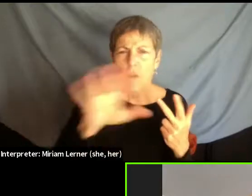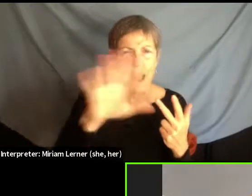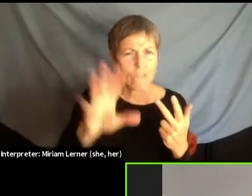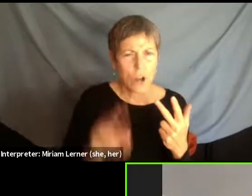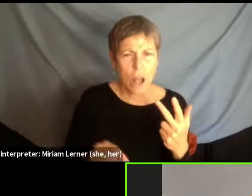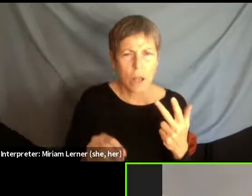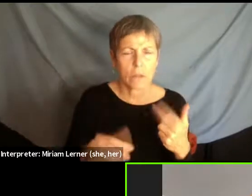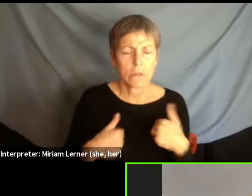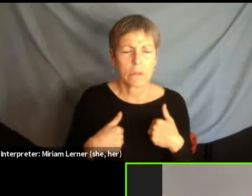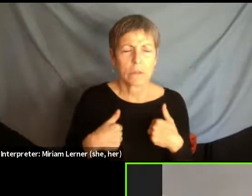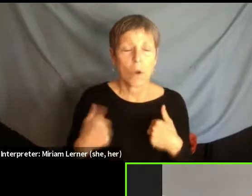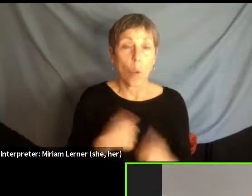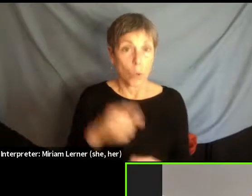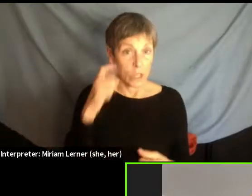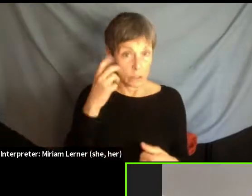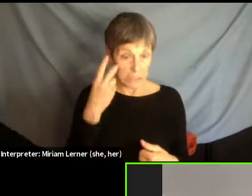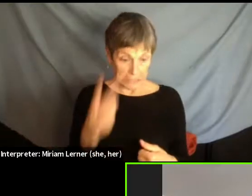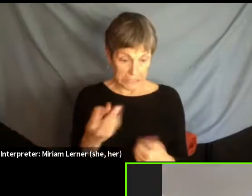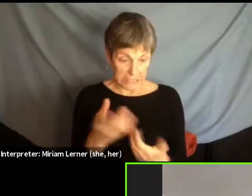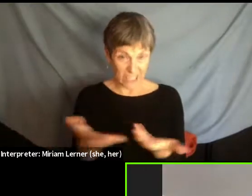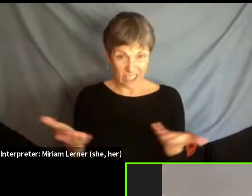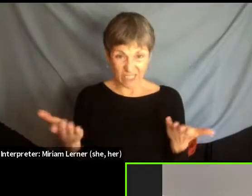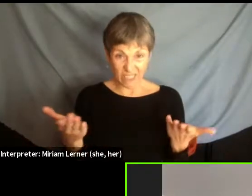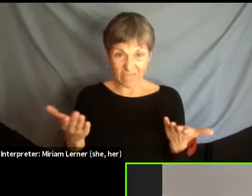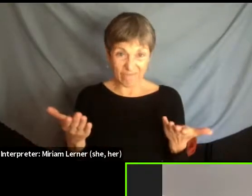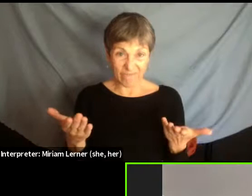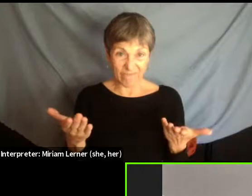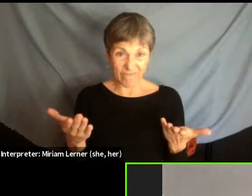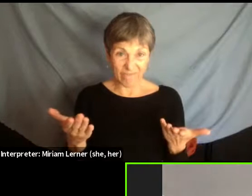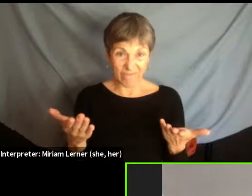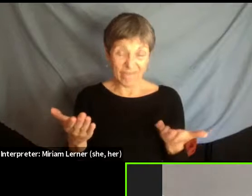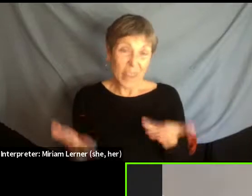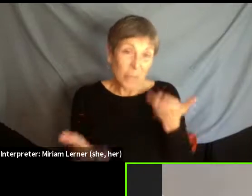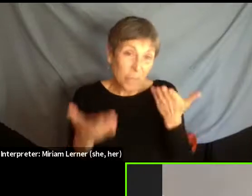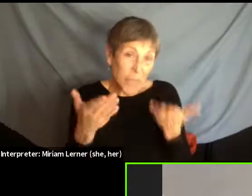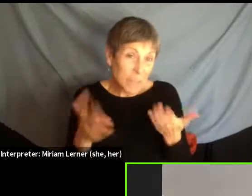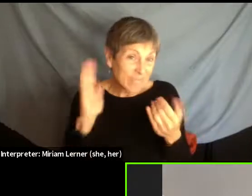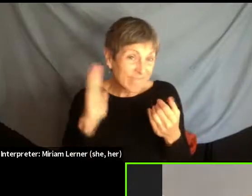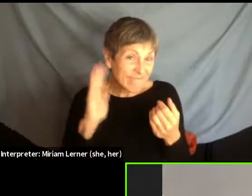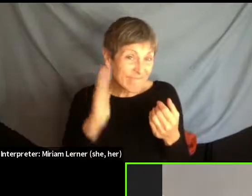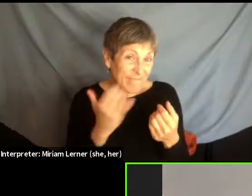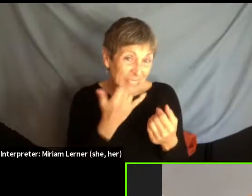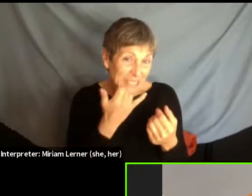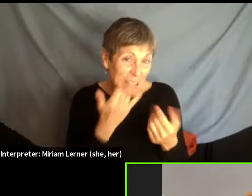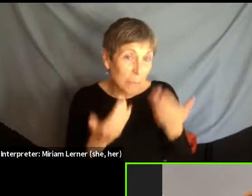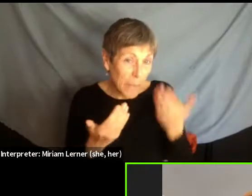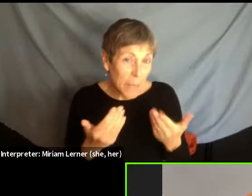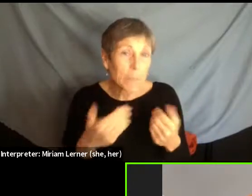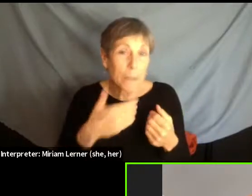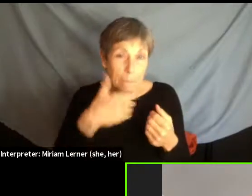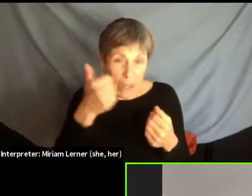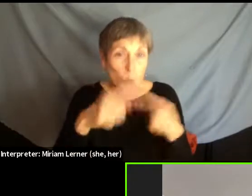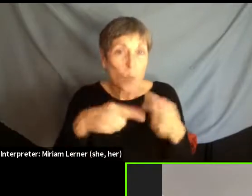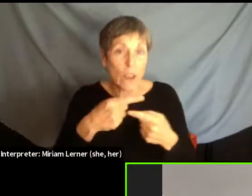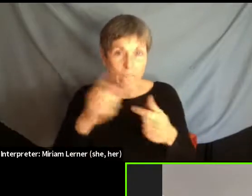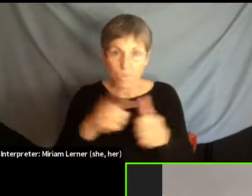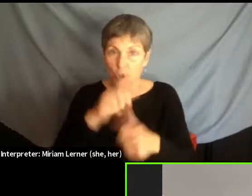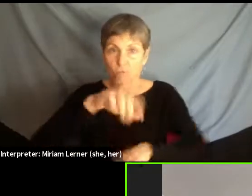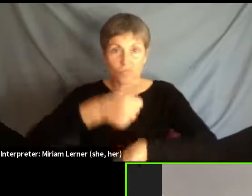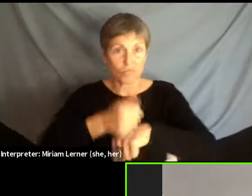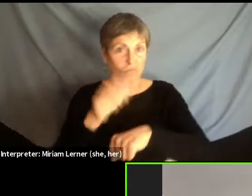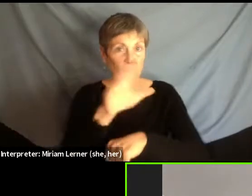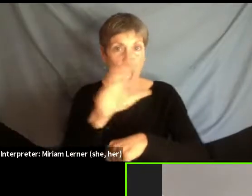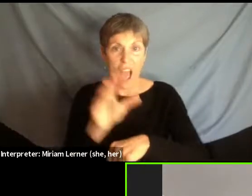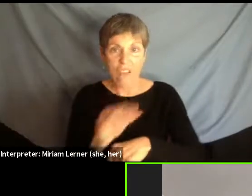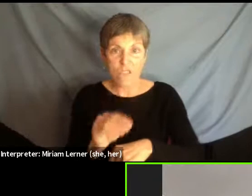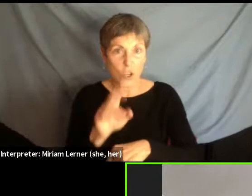is that it might have been a better choice at that time with the African Union to actually be like,